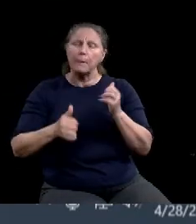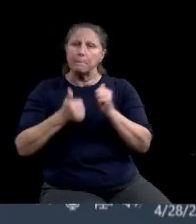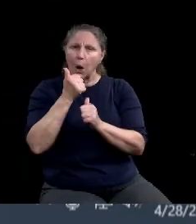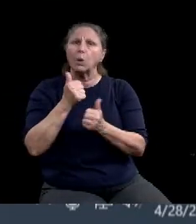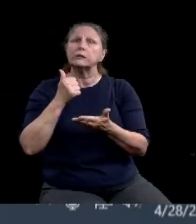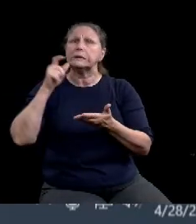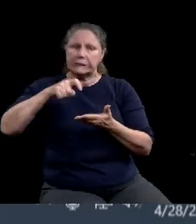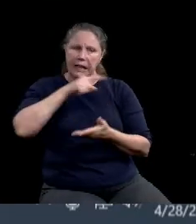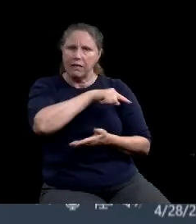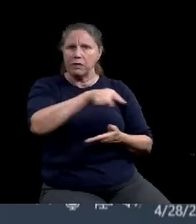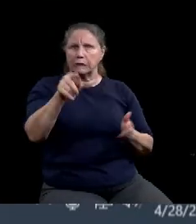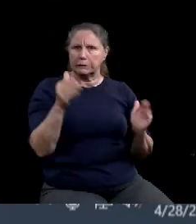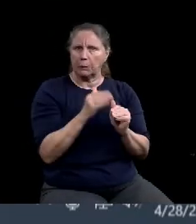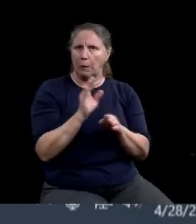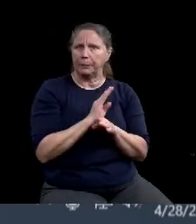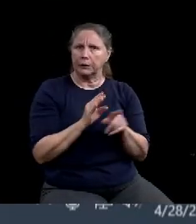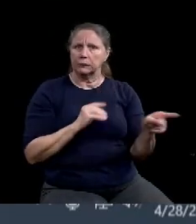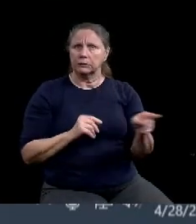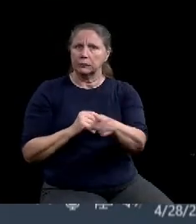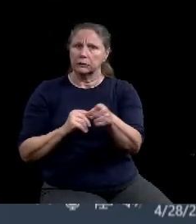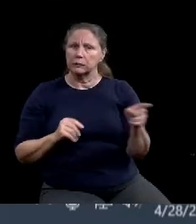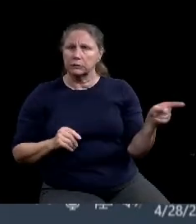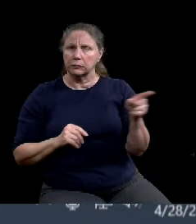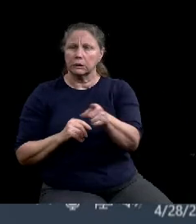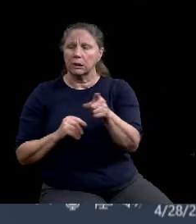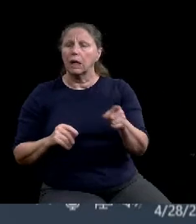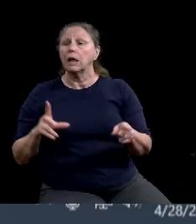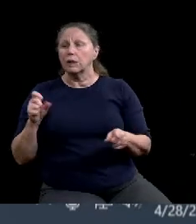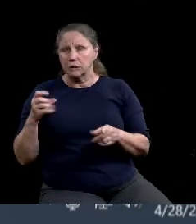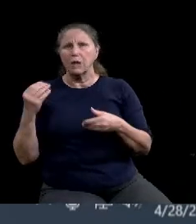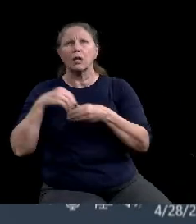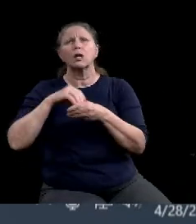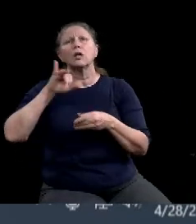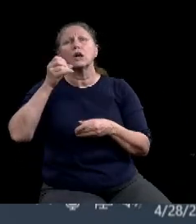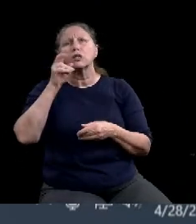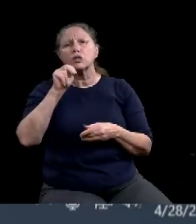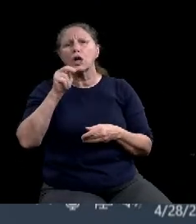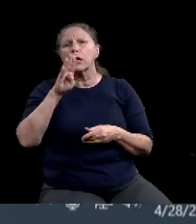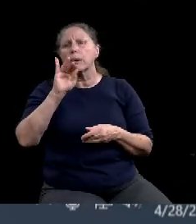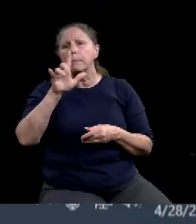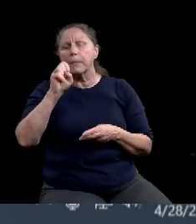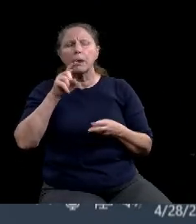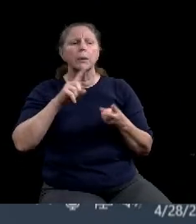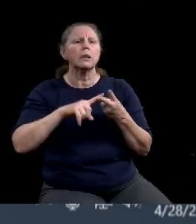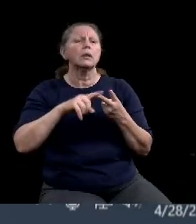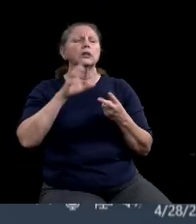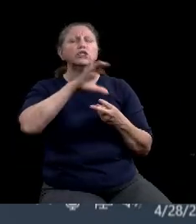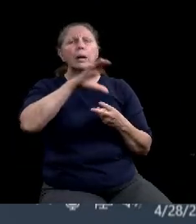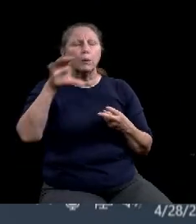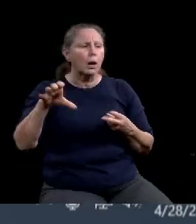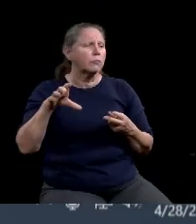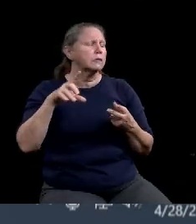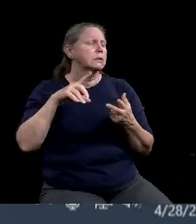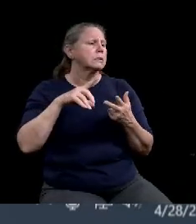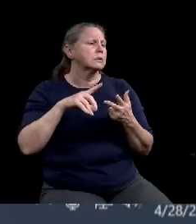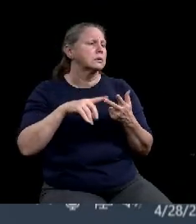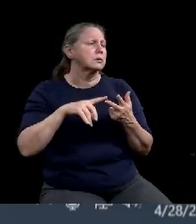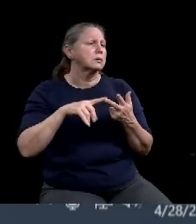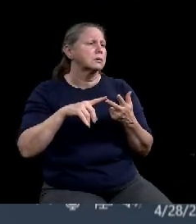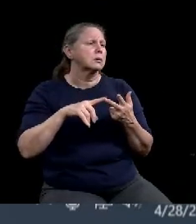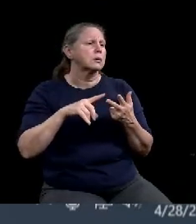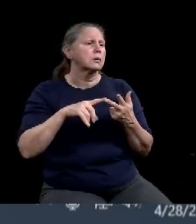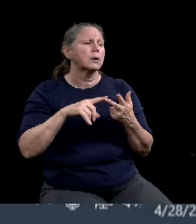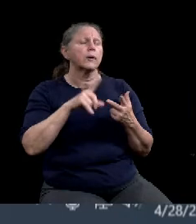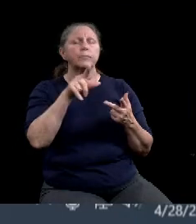team members did include John Bible of the African-American Chamber of Commerce, um, Alfred Solano of the, uh, Syntex Hispanic Chamber of Commerce,